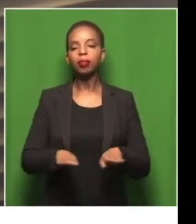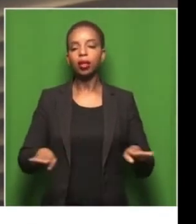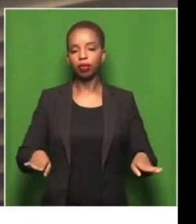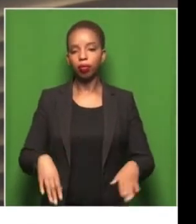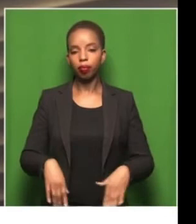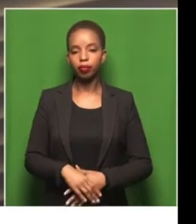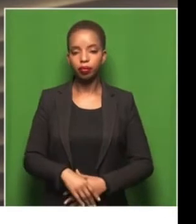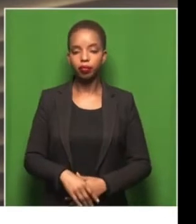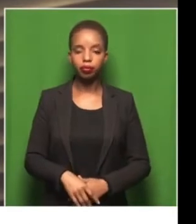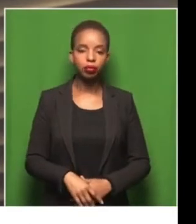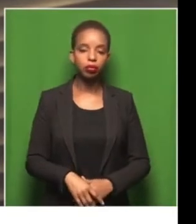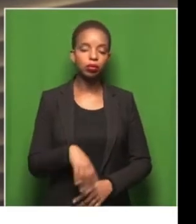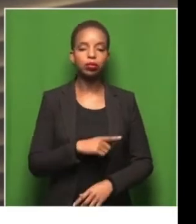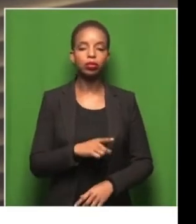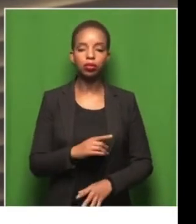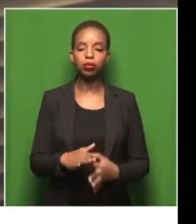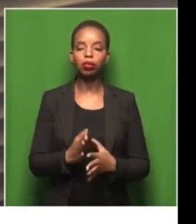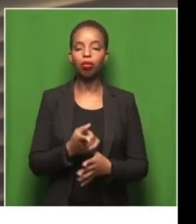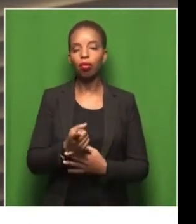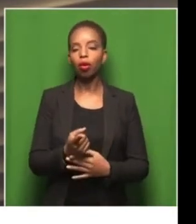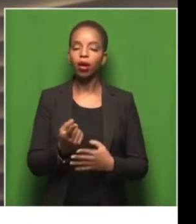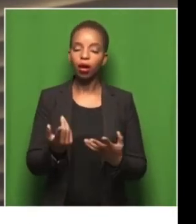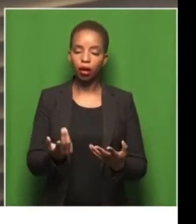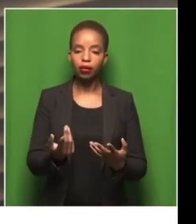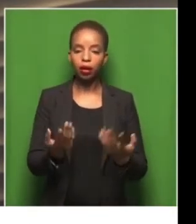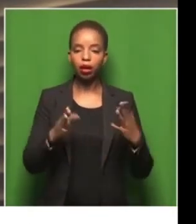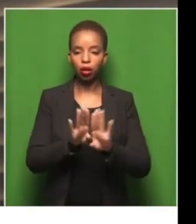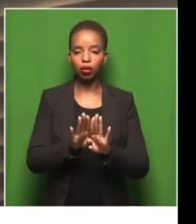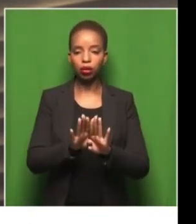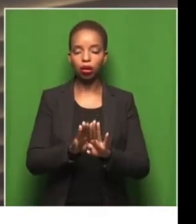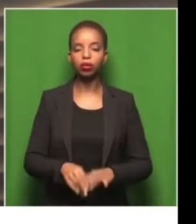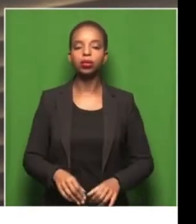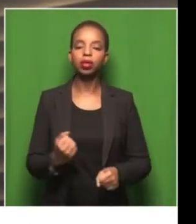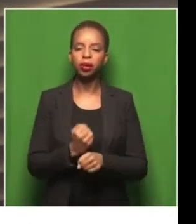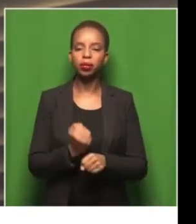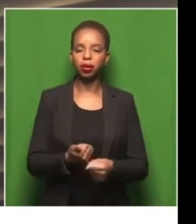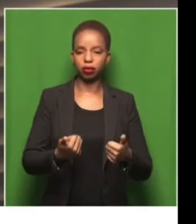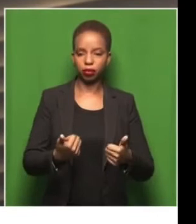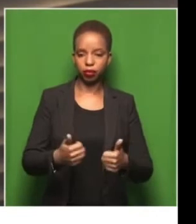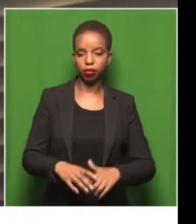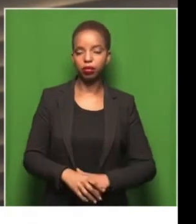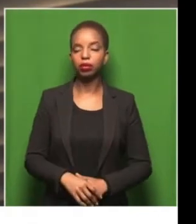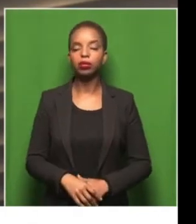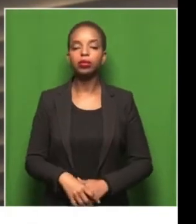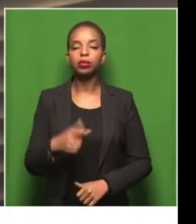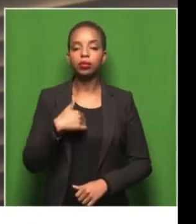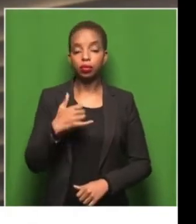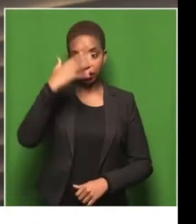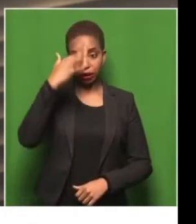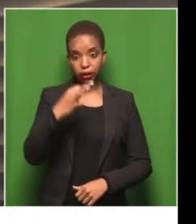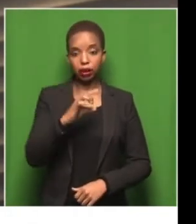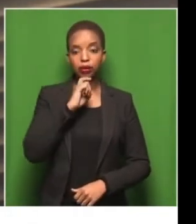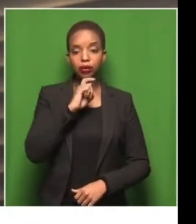of the lockdown, that we're working quite sufficiently. So I've decided to use that platform.